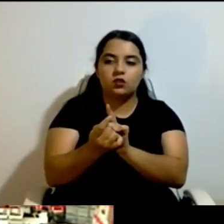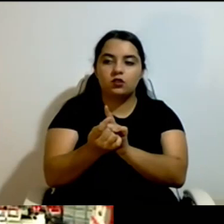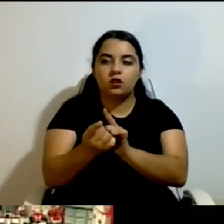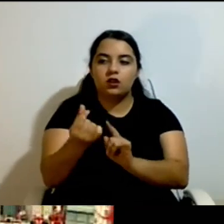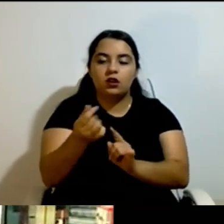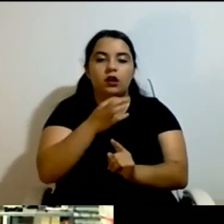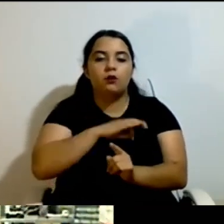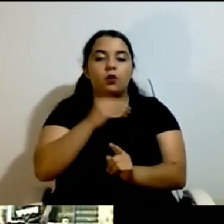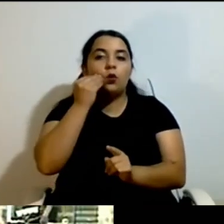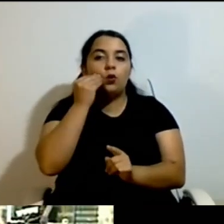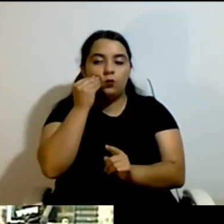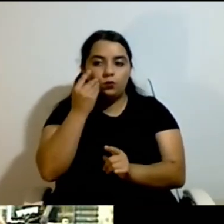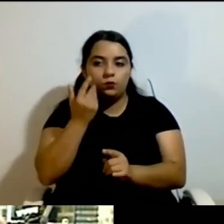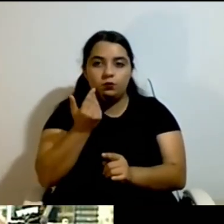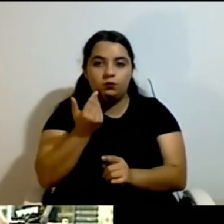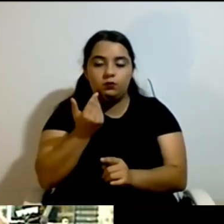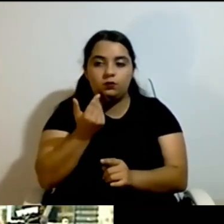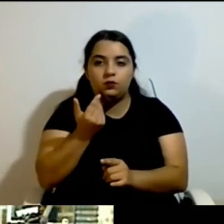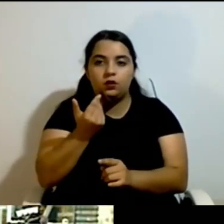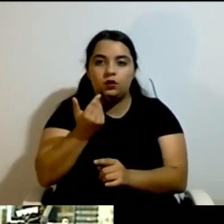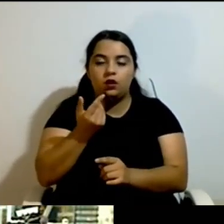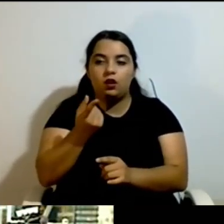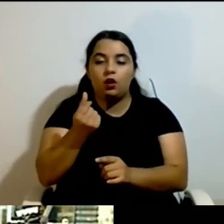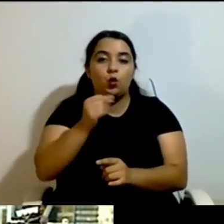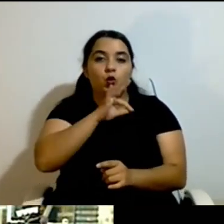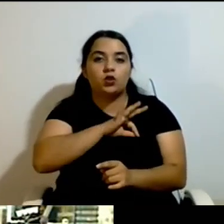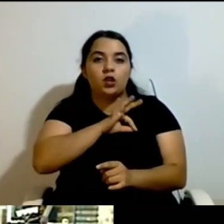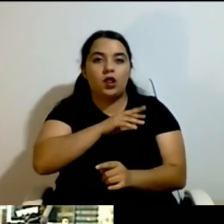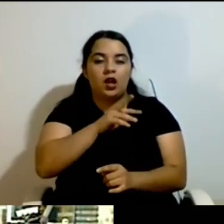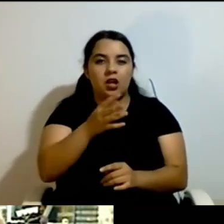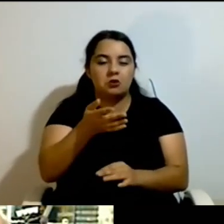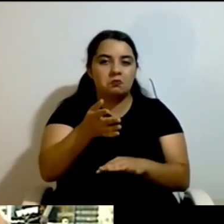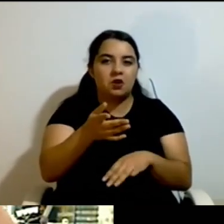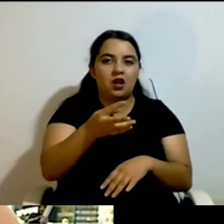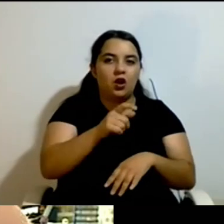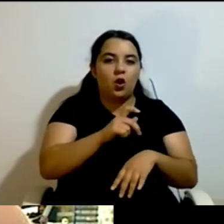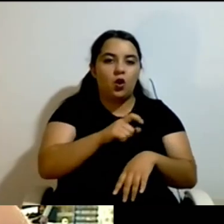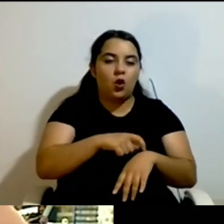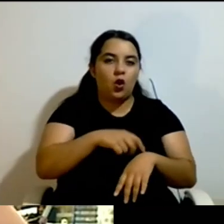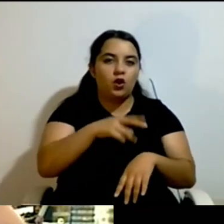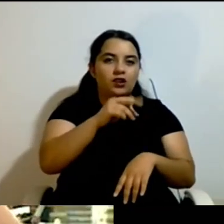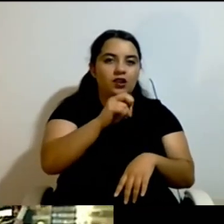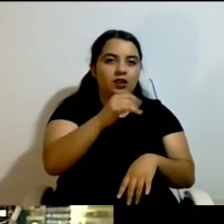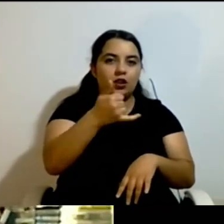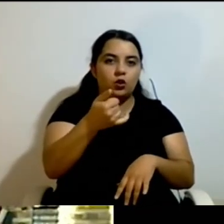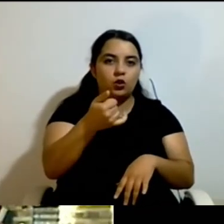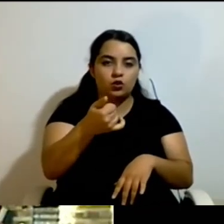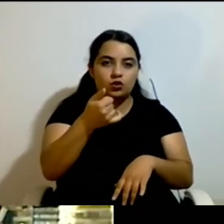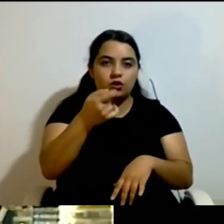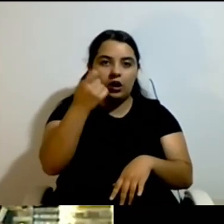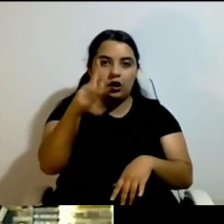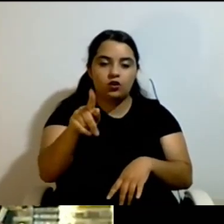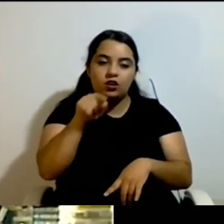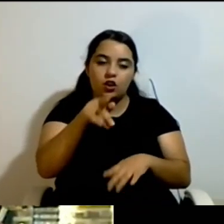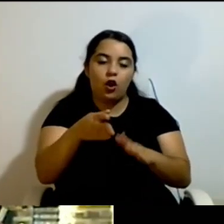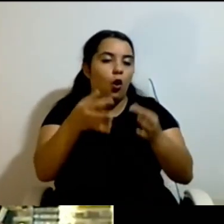euros per hour. That's the standard for all people, except for night work. In night